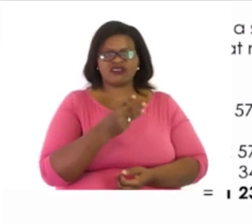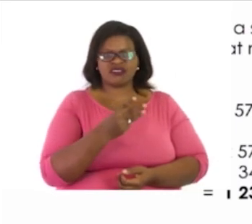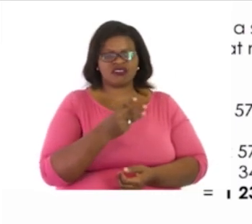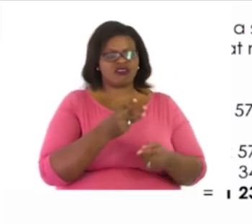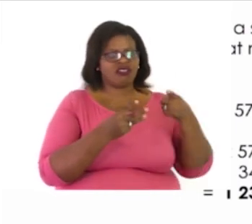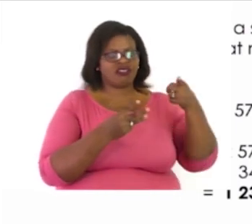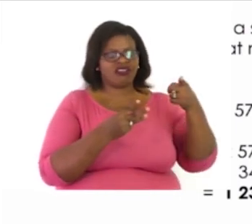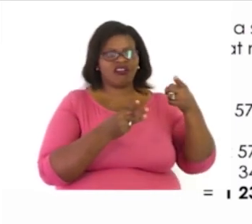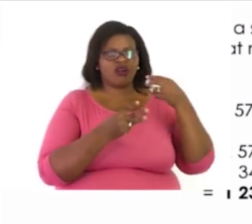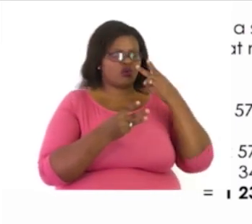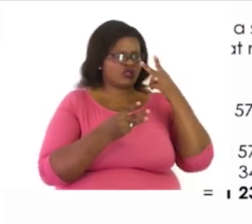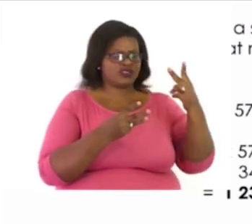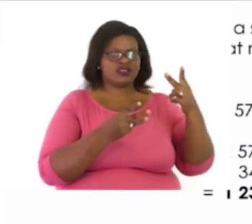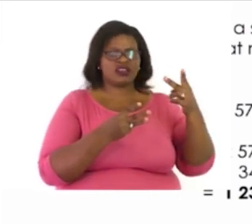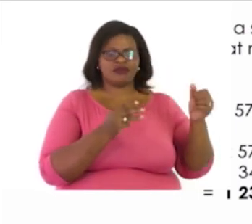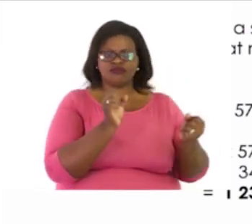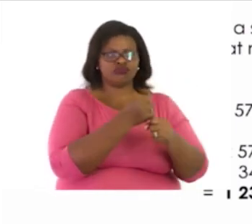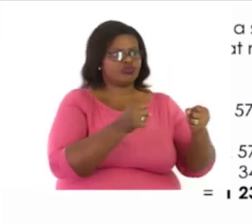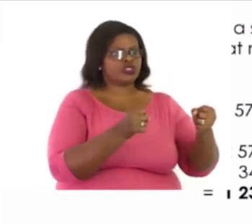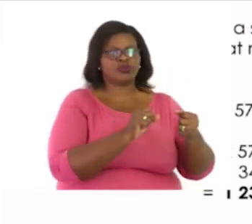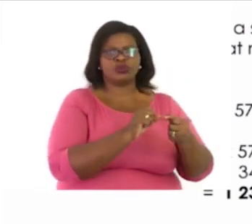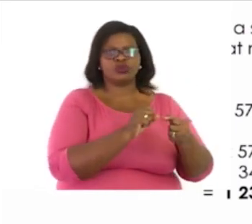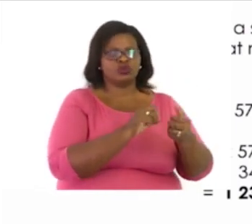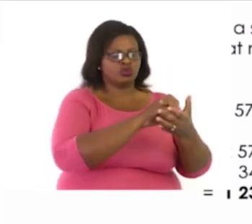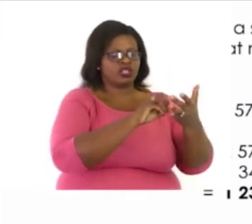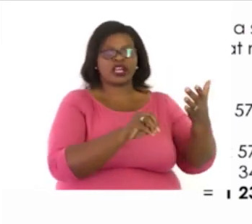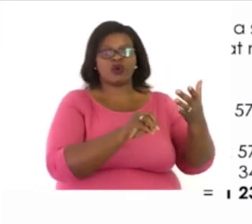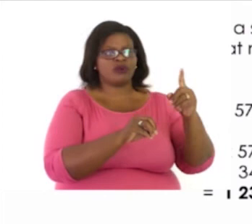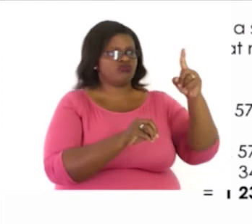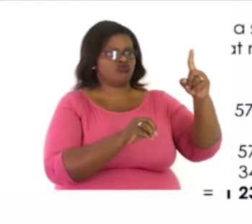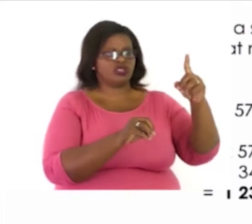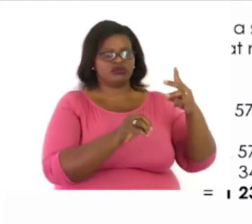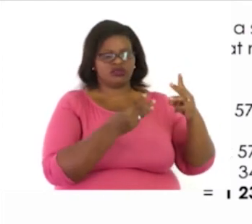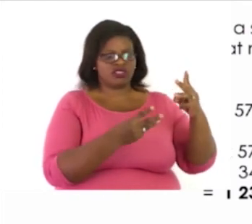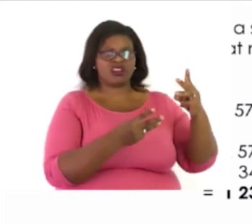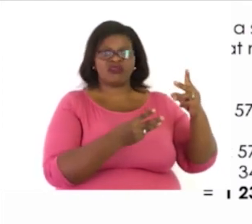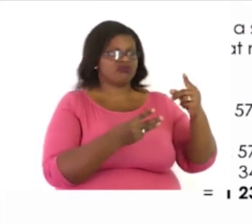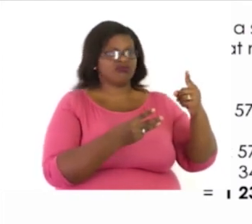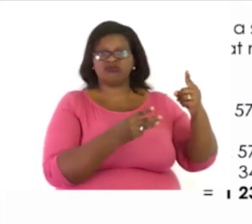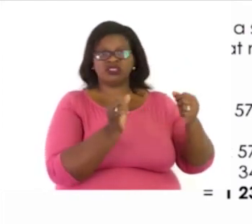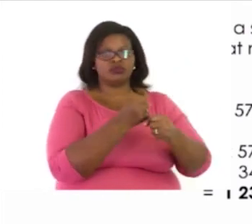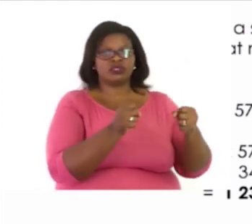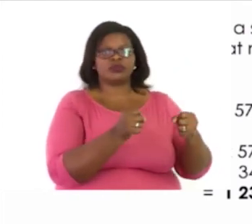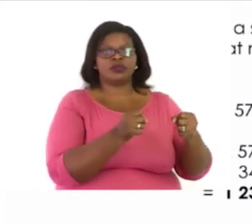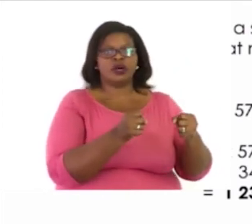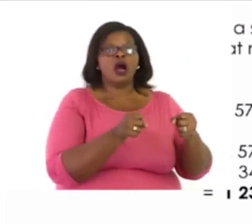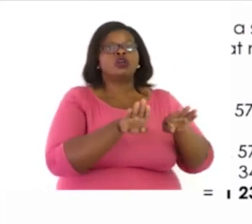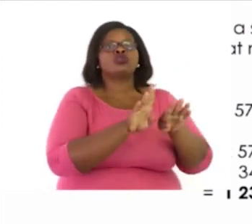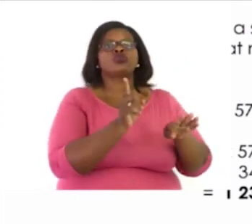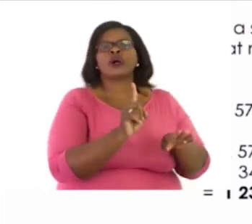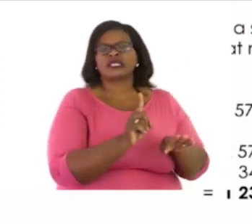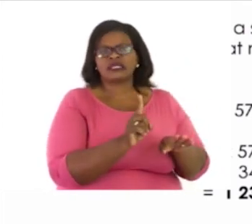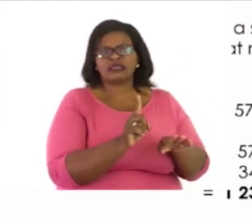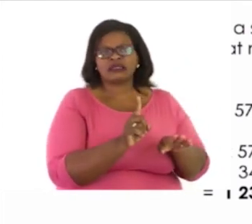we cannot subtract it. So, what should we do? Yes, now the